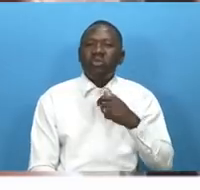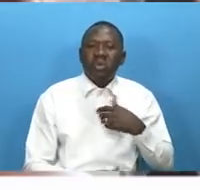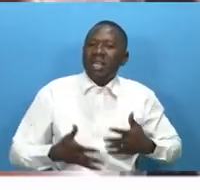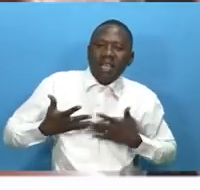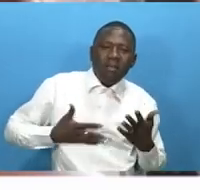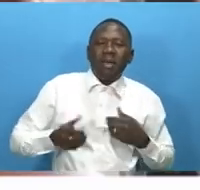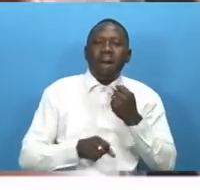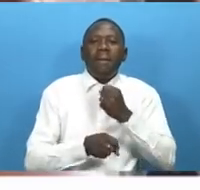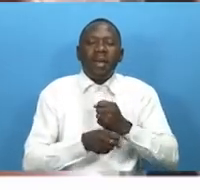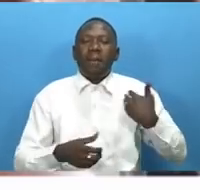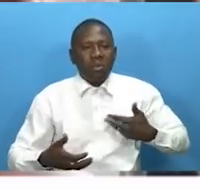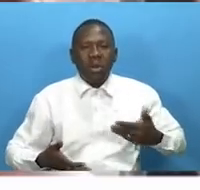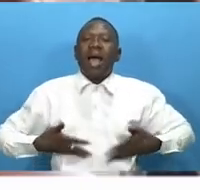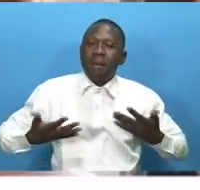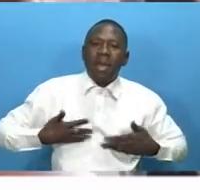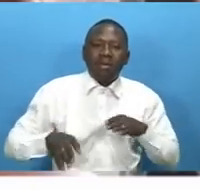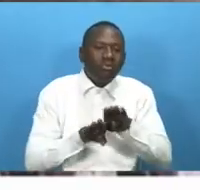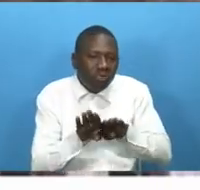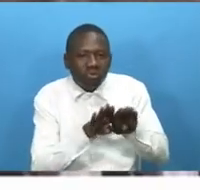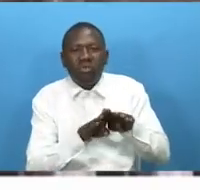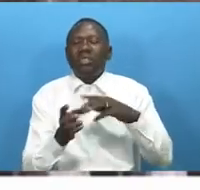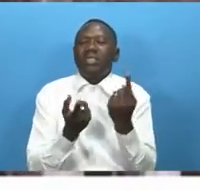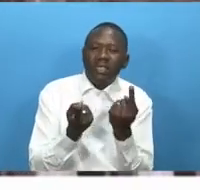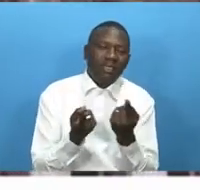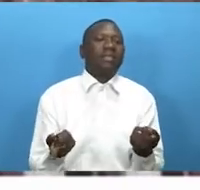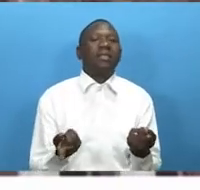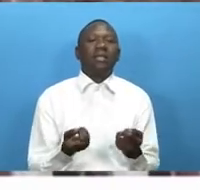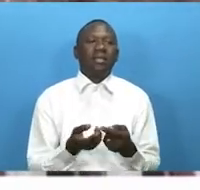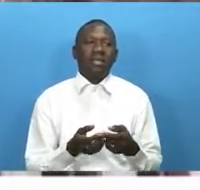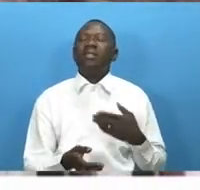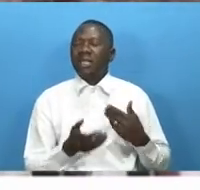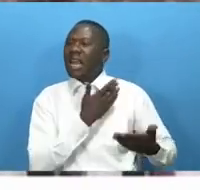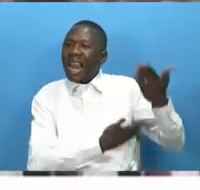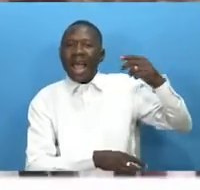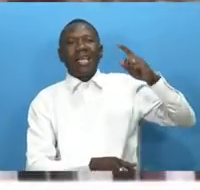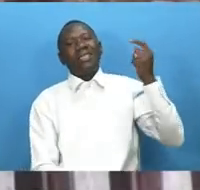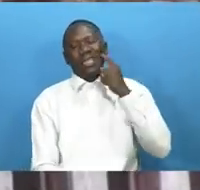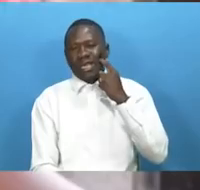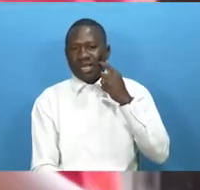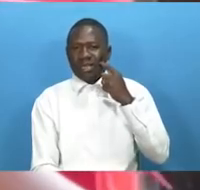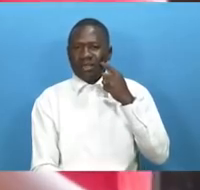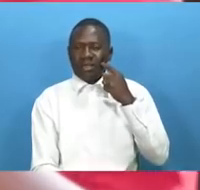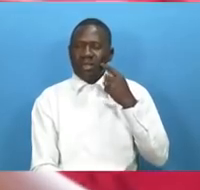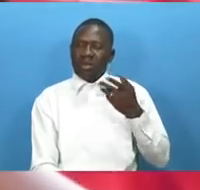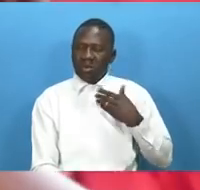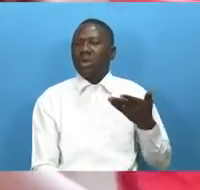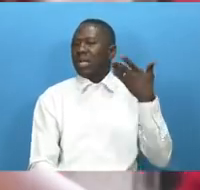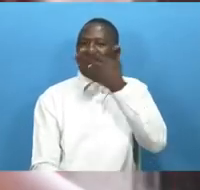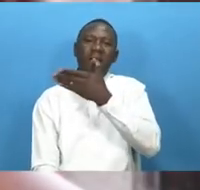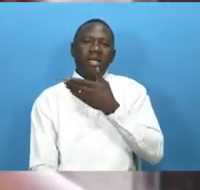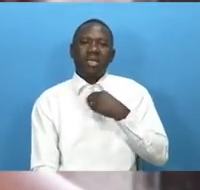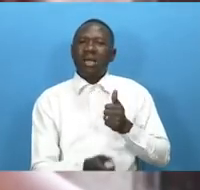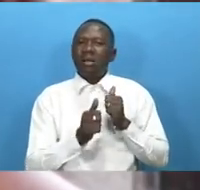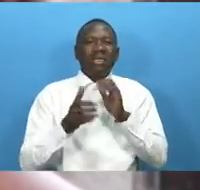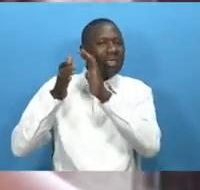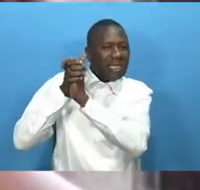21 going to 22 the last day that i should take let's say the